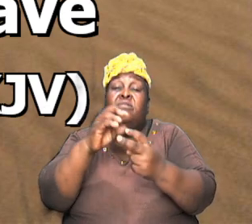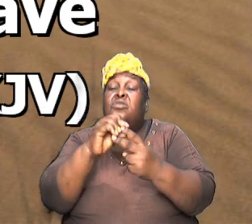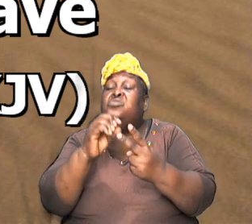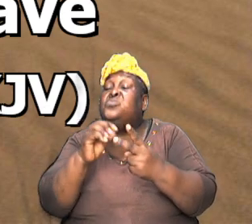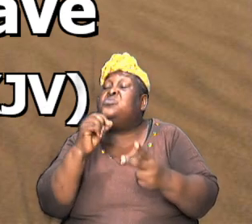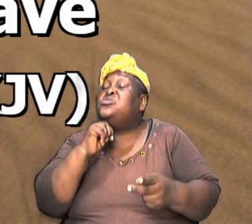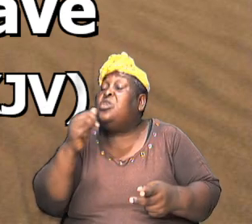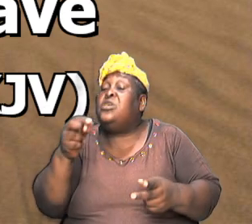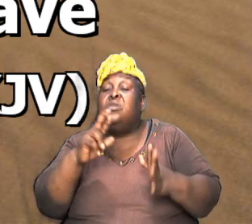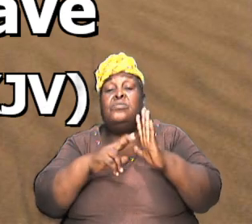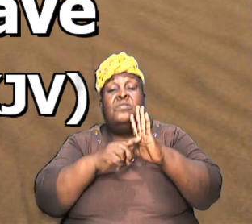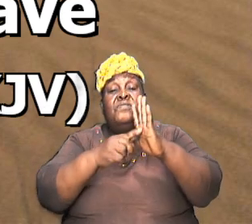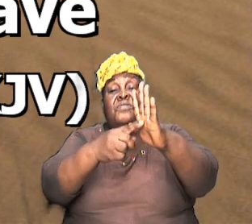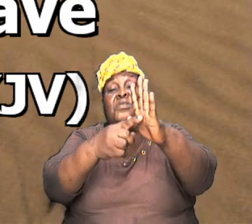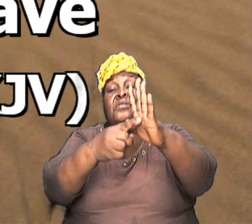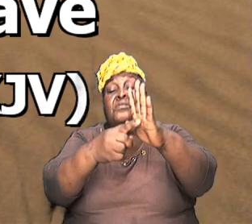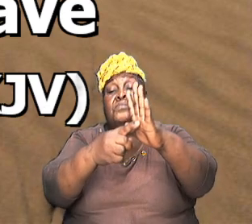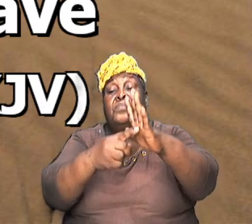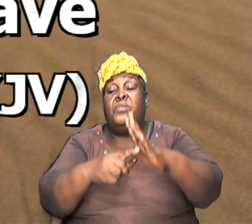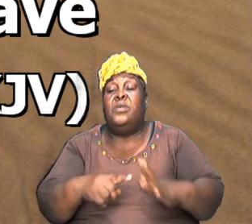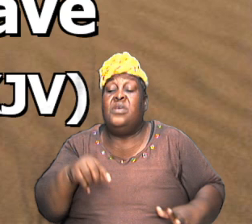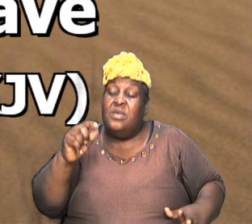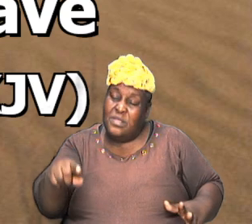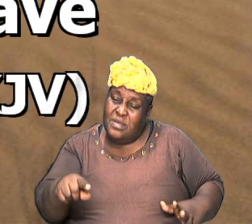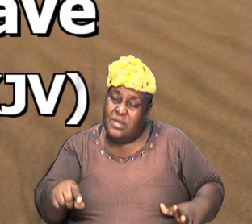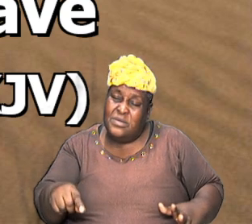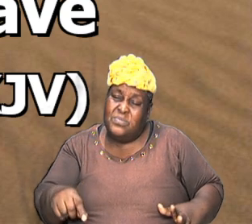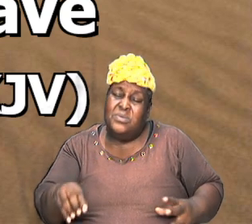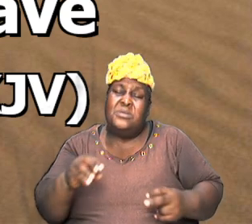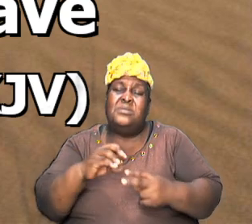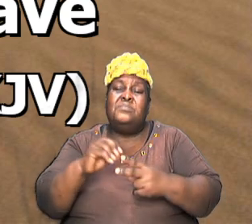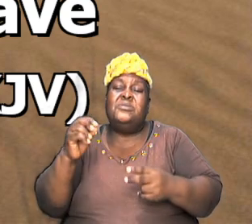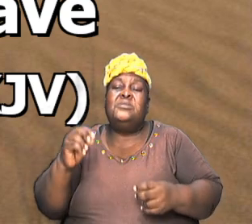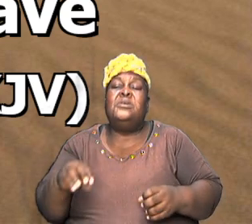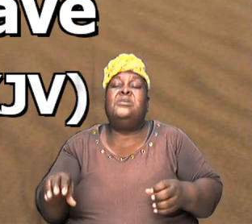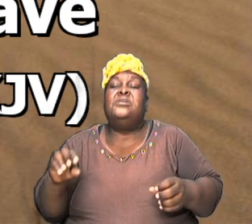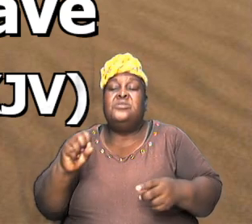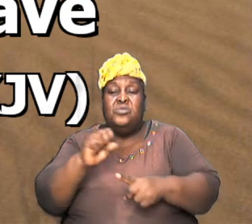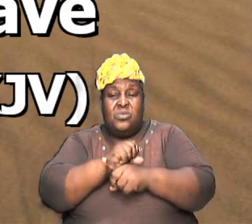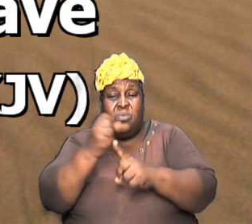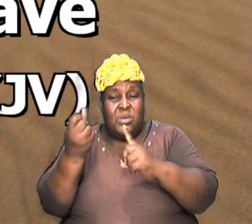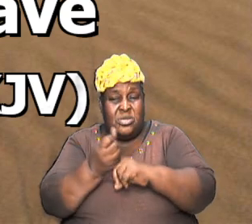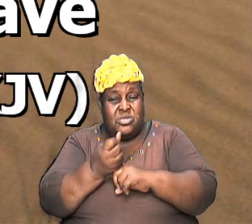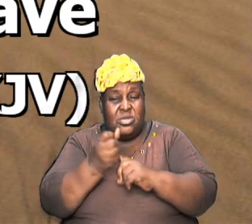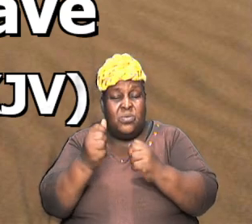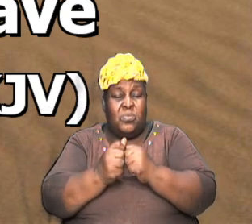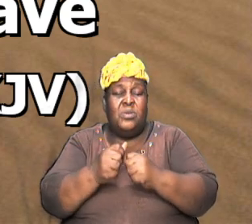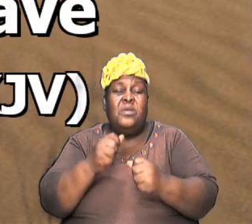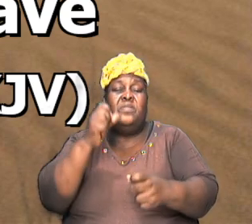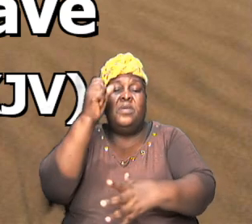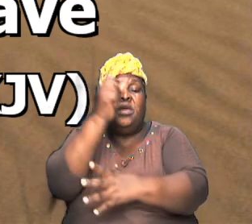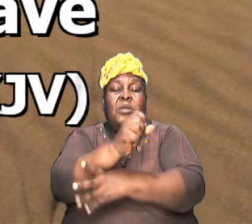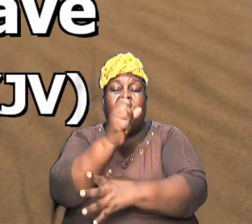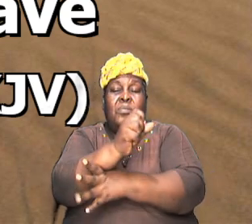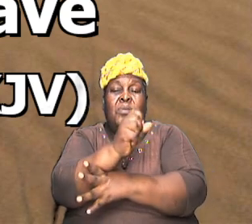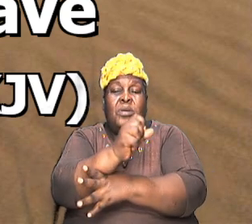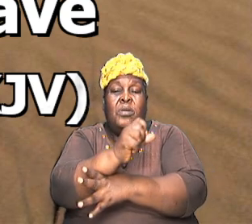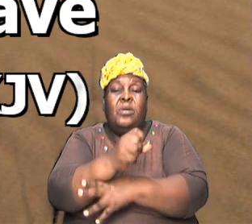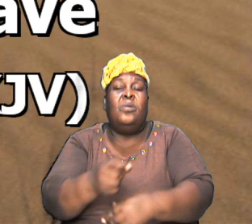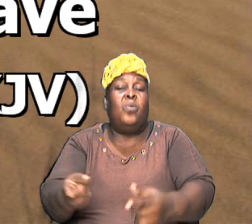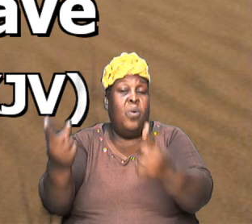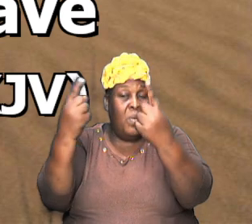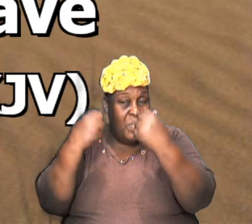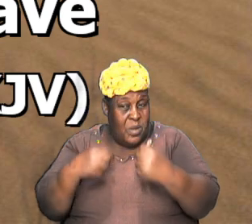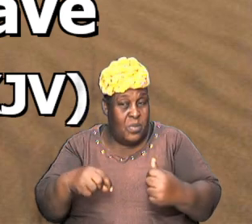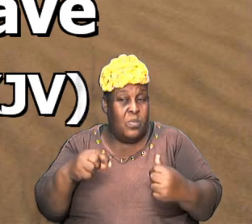to reveal it well this was a particular case in the situation with Abraham when he was coming back